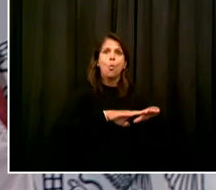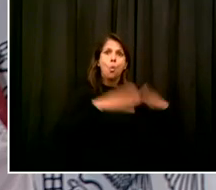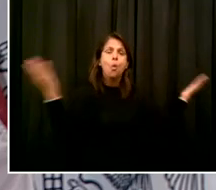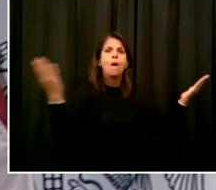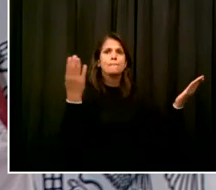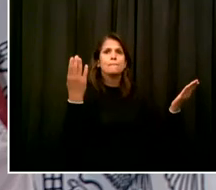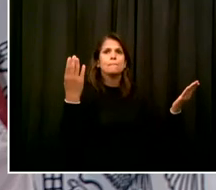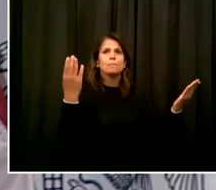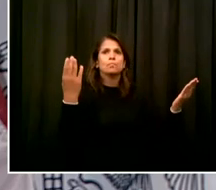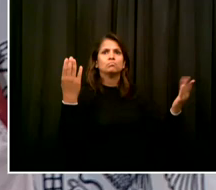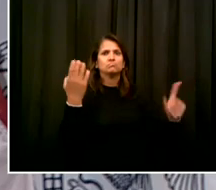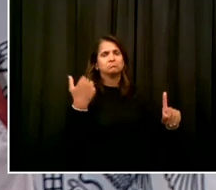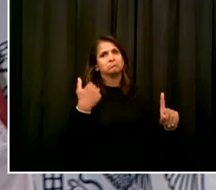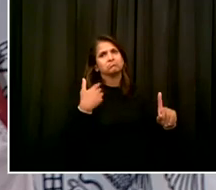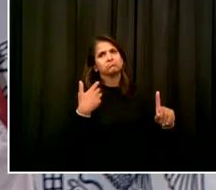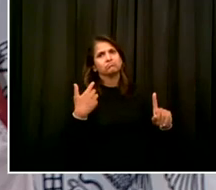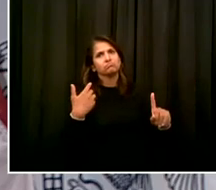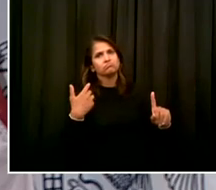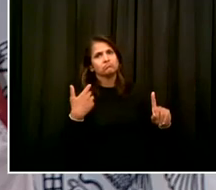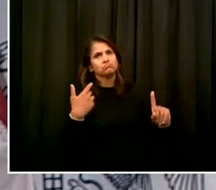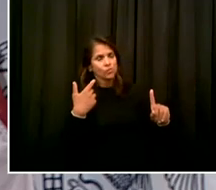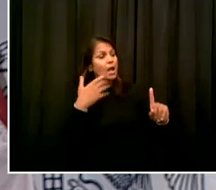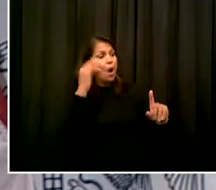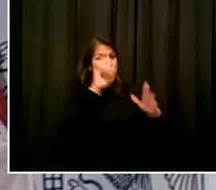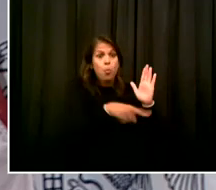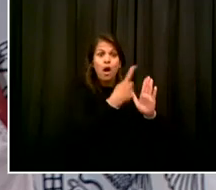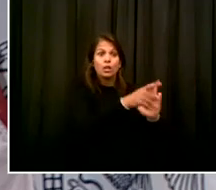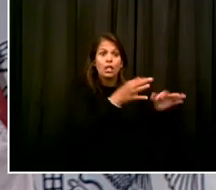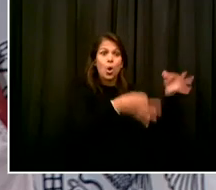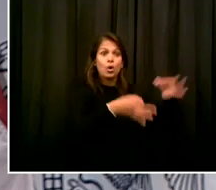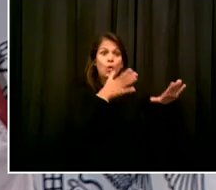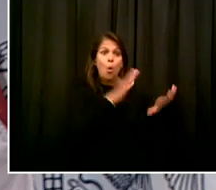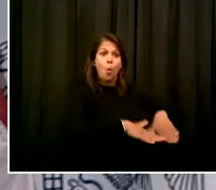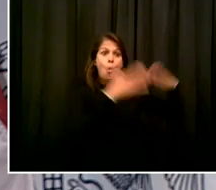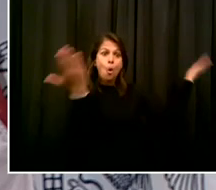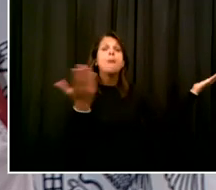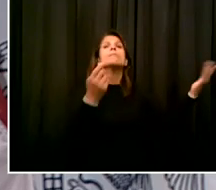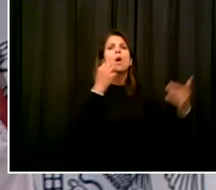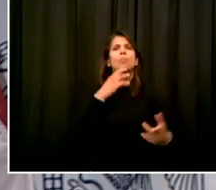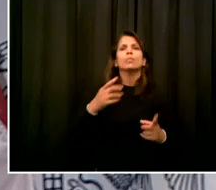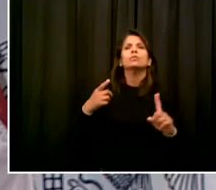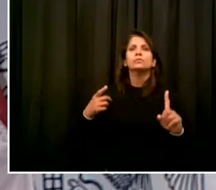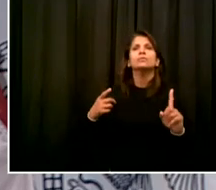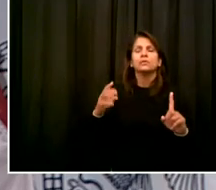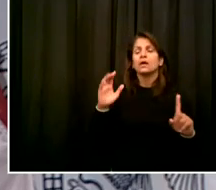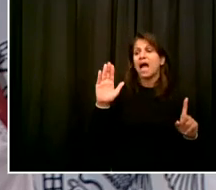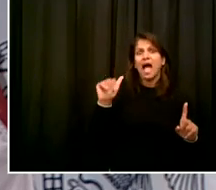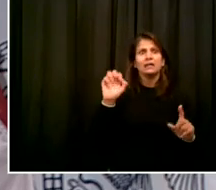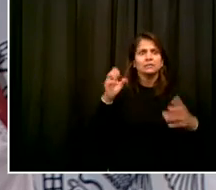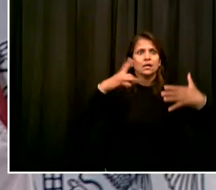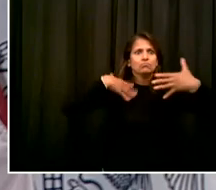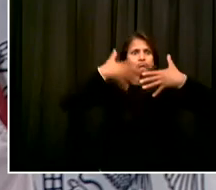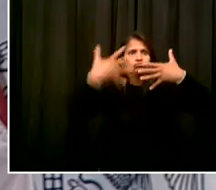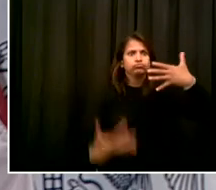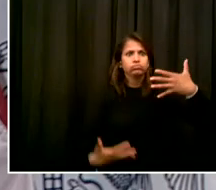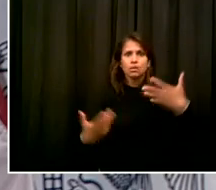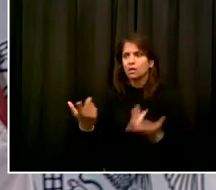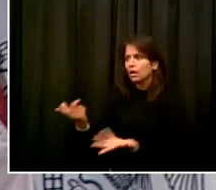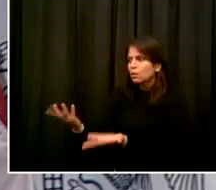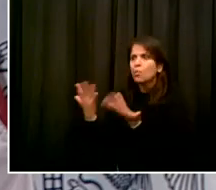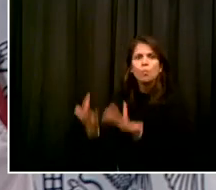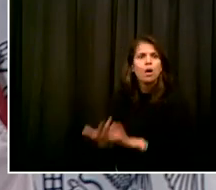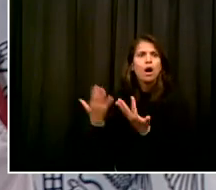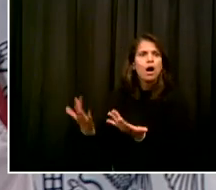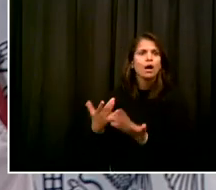it to be adjudicated quickly. It's an important case and one that I think was very troubling to a lot of New Yorkers. So I think you can expect to see